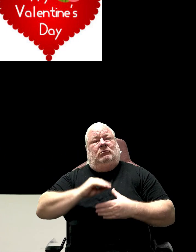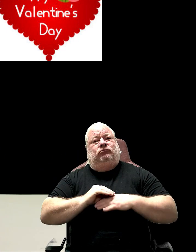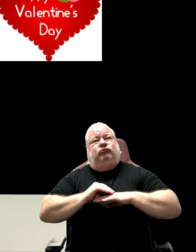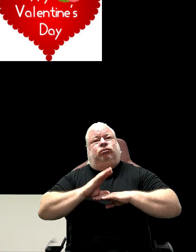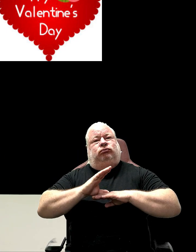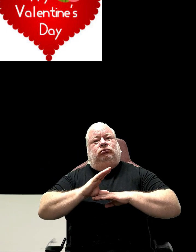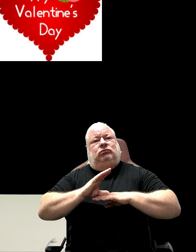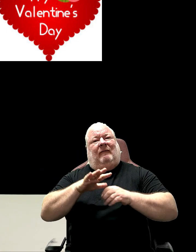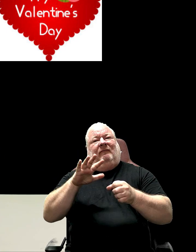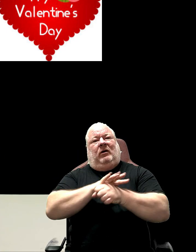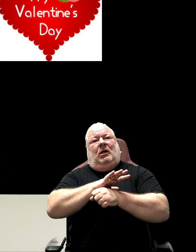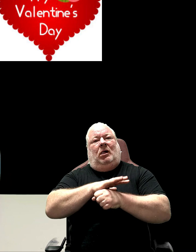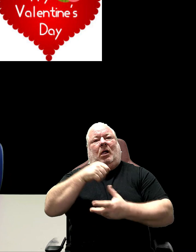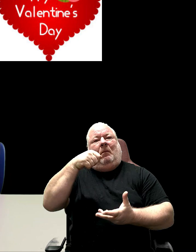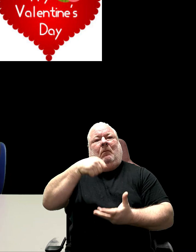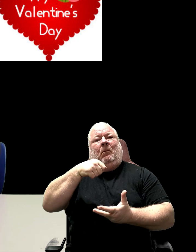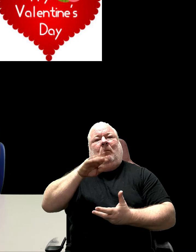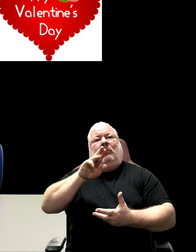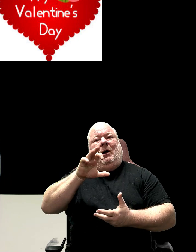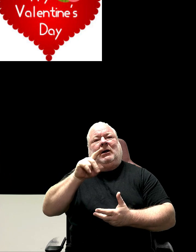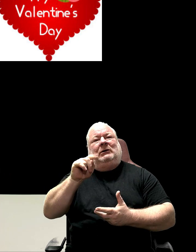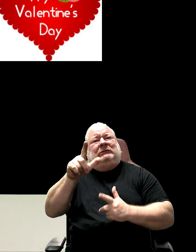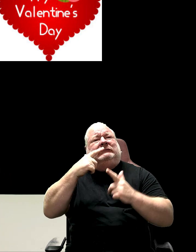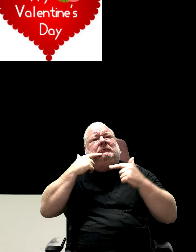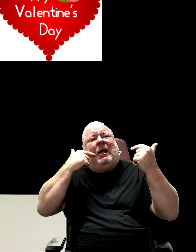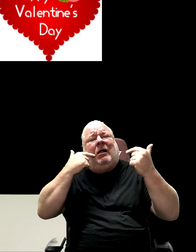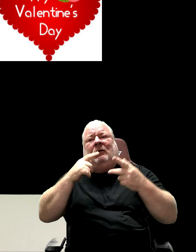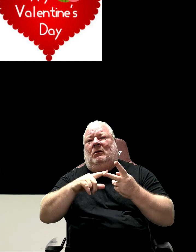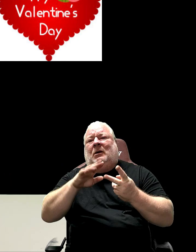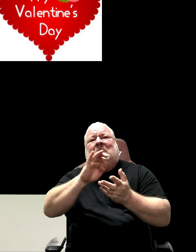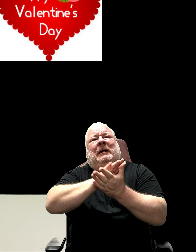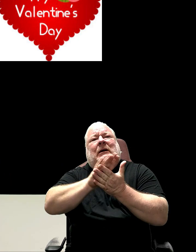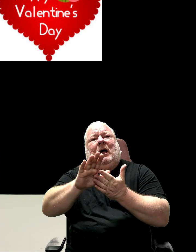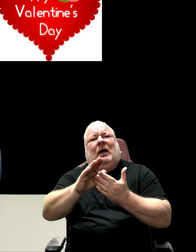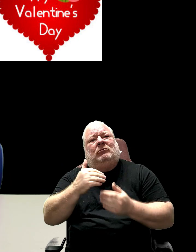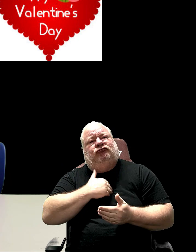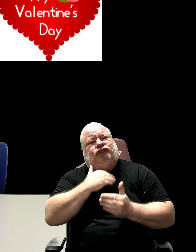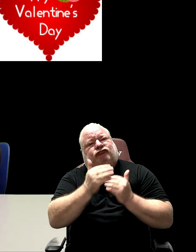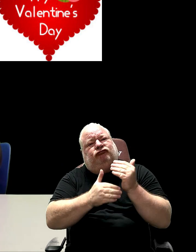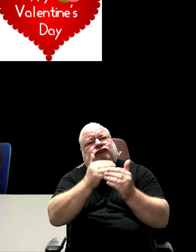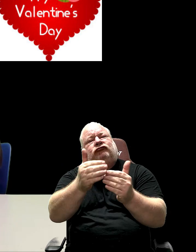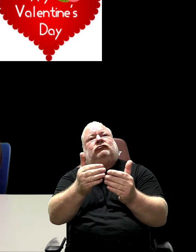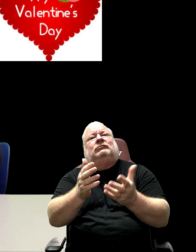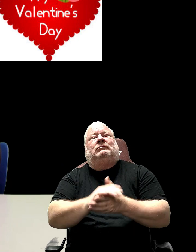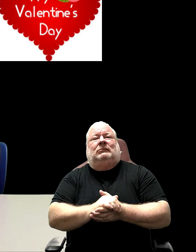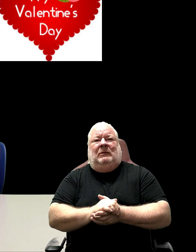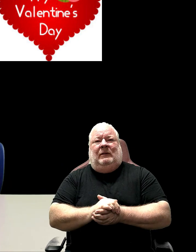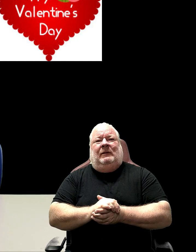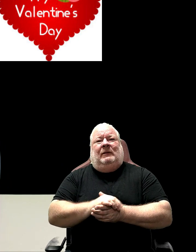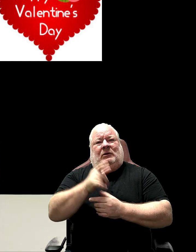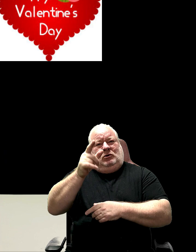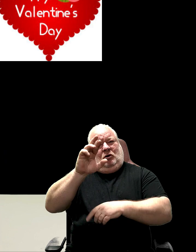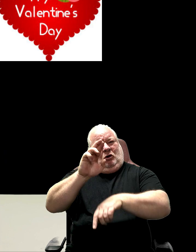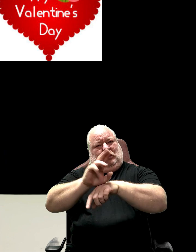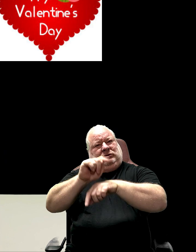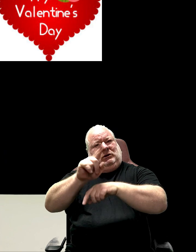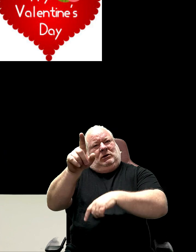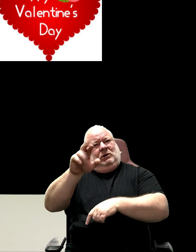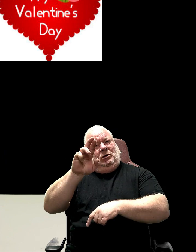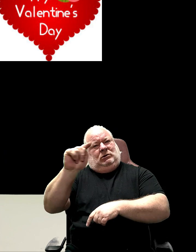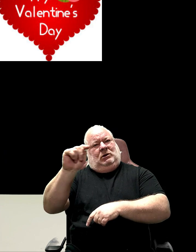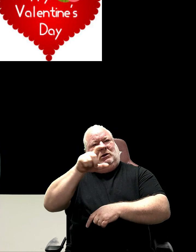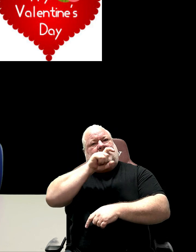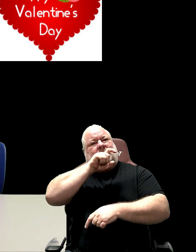buckets, smile, and be kind. As an RT Eagle and community